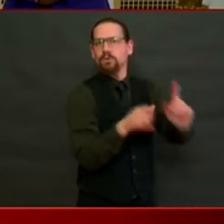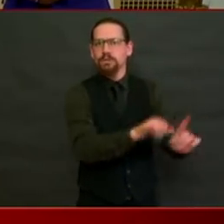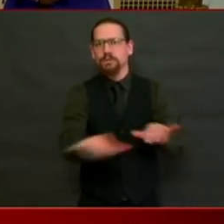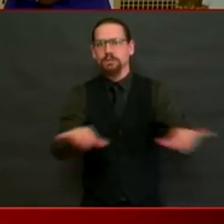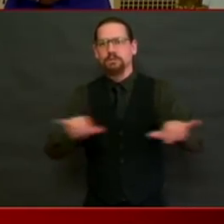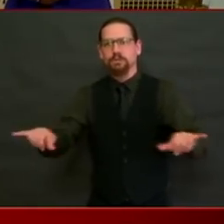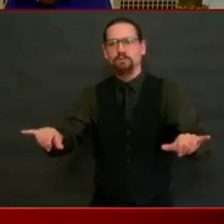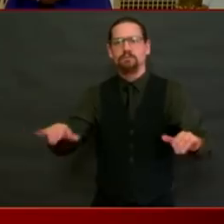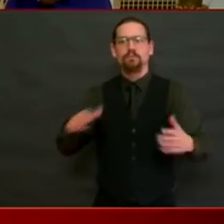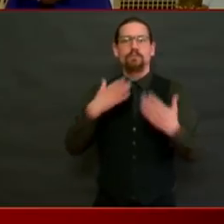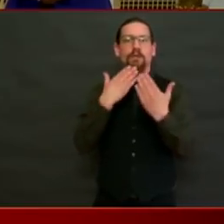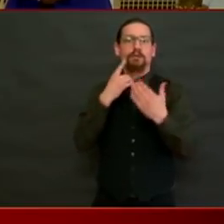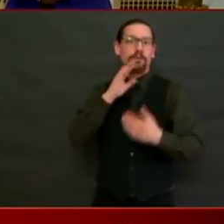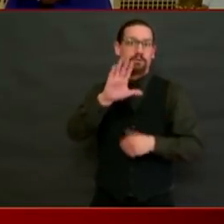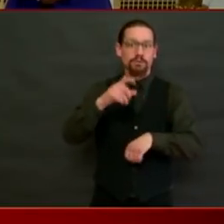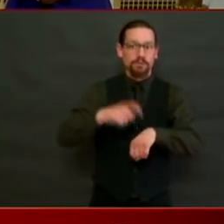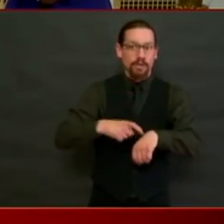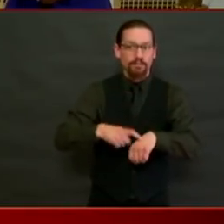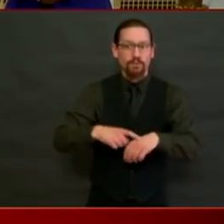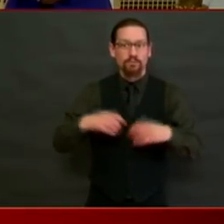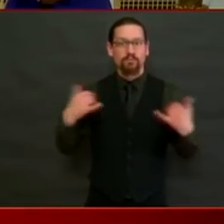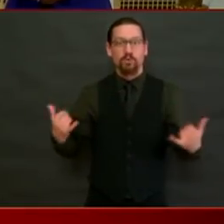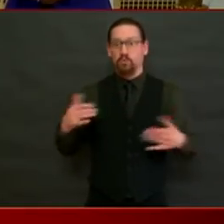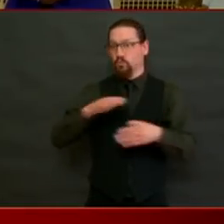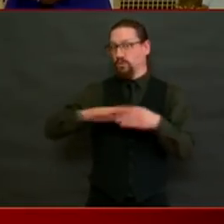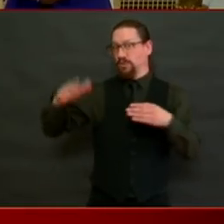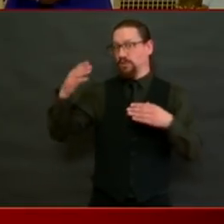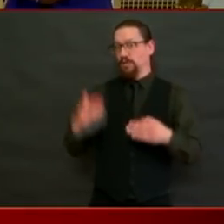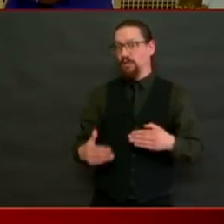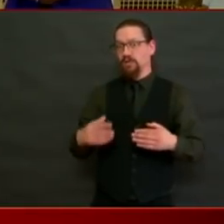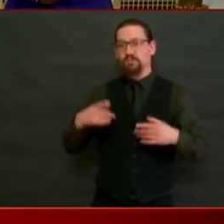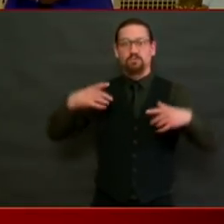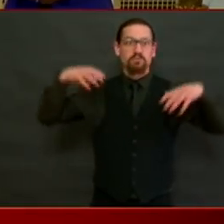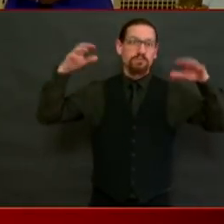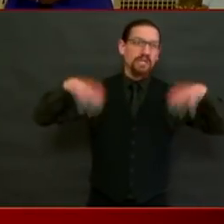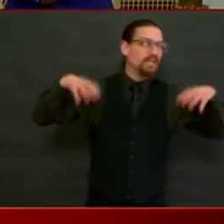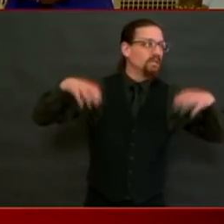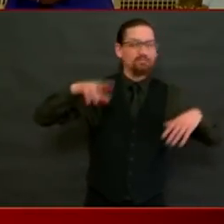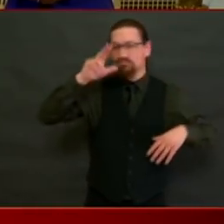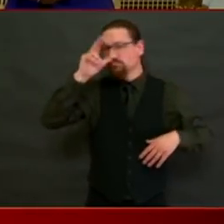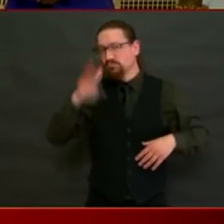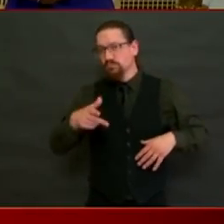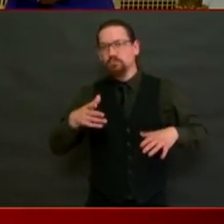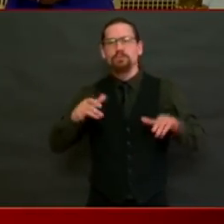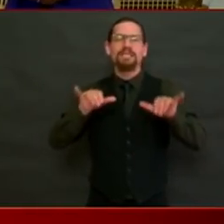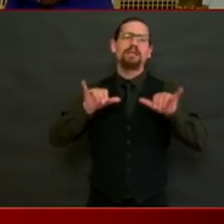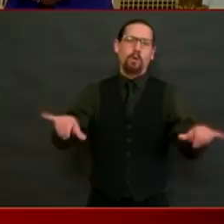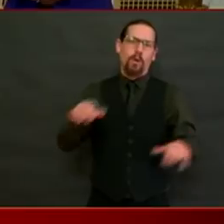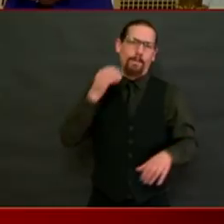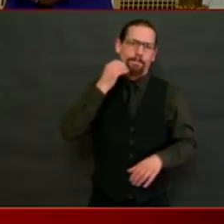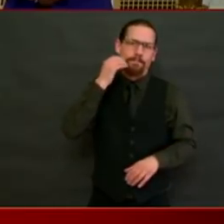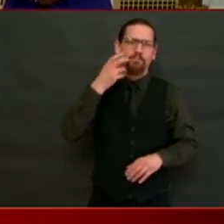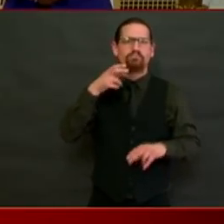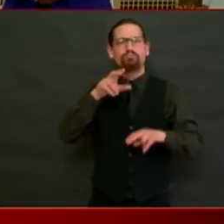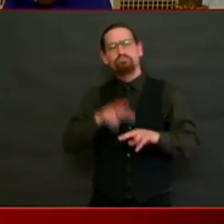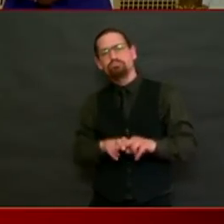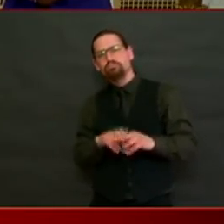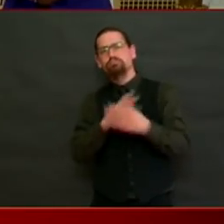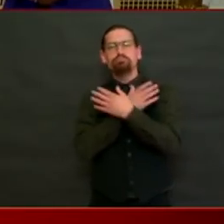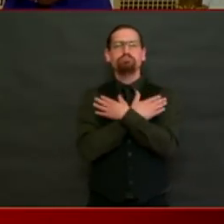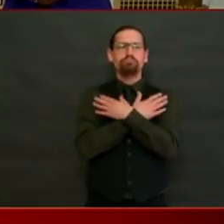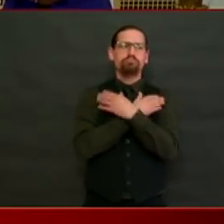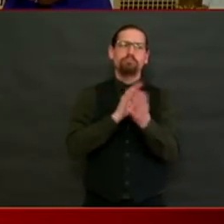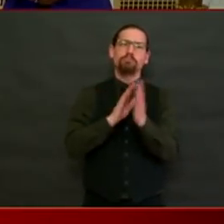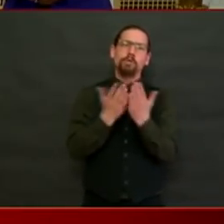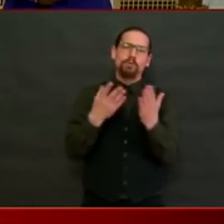a rainy day. It's a great day to stay inside, watch a movie, read a book, cook, hang out with your family, stay in the